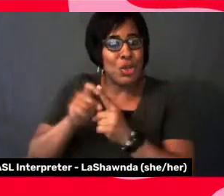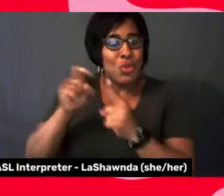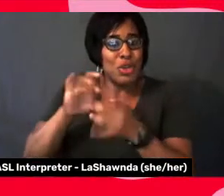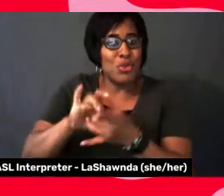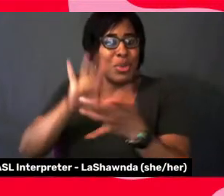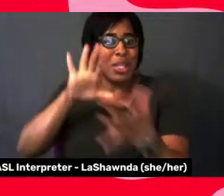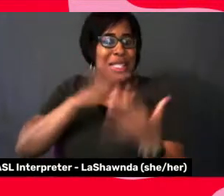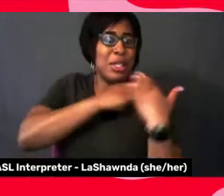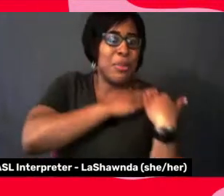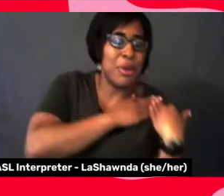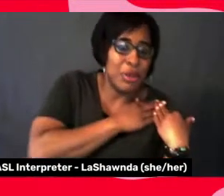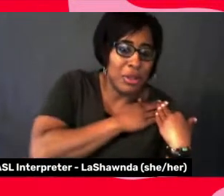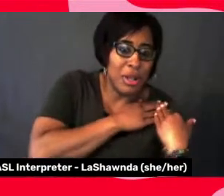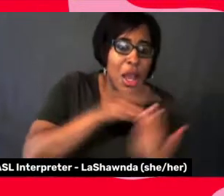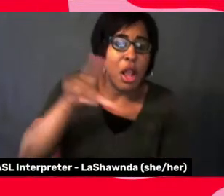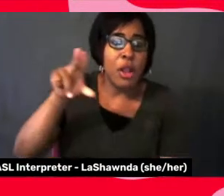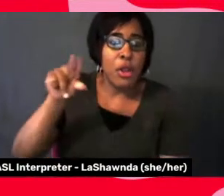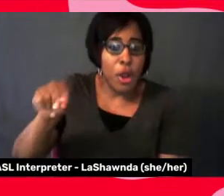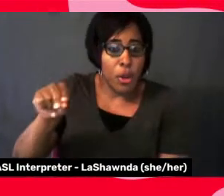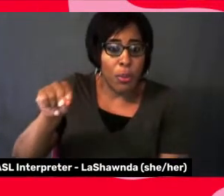No is the magic word.